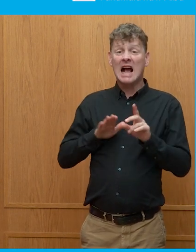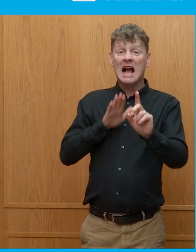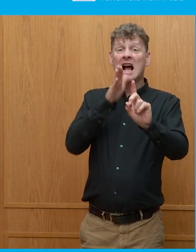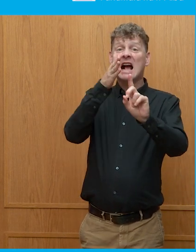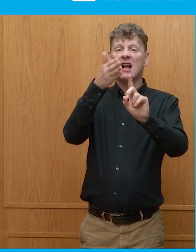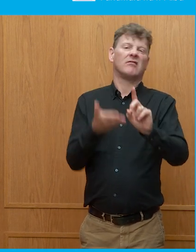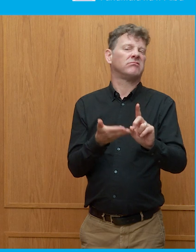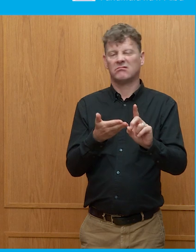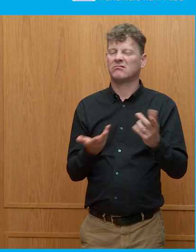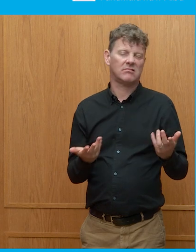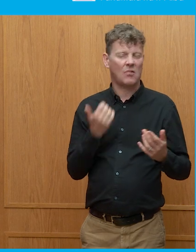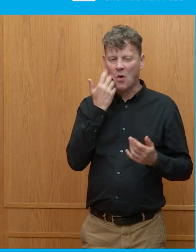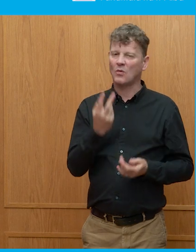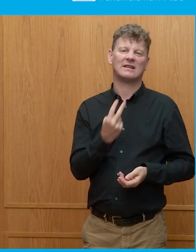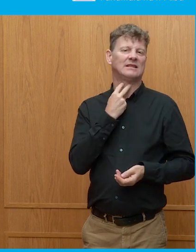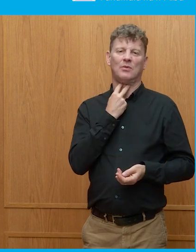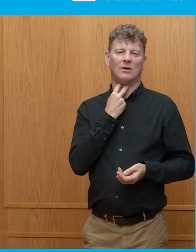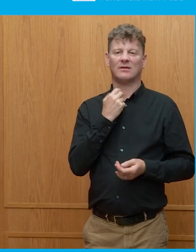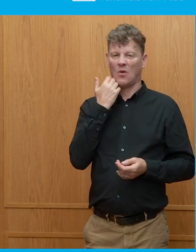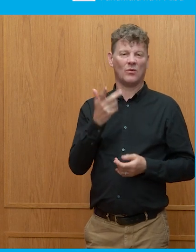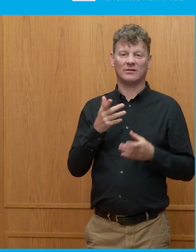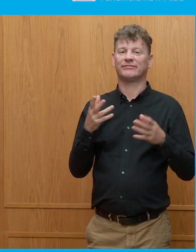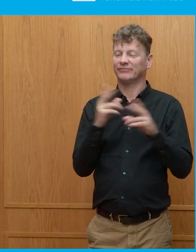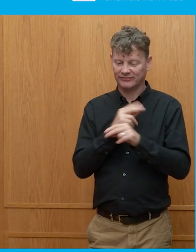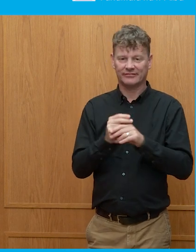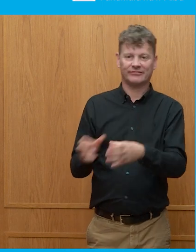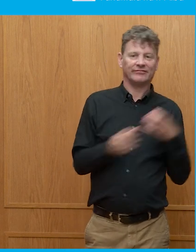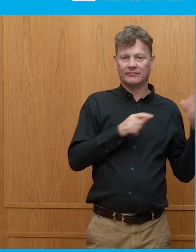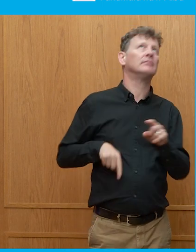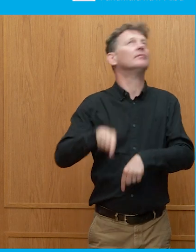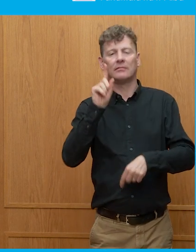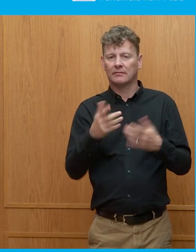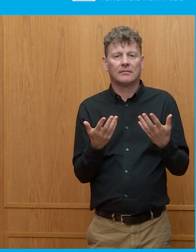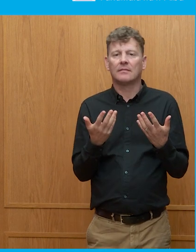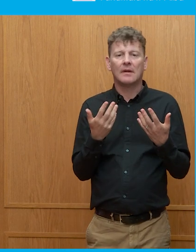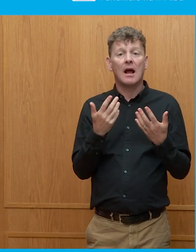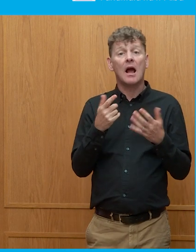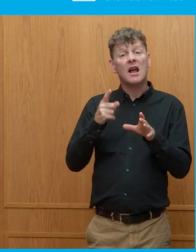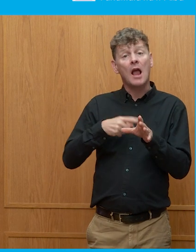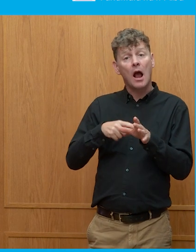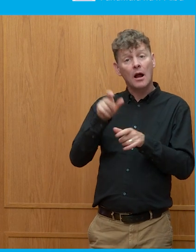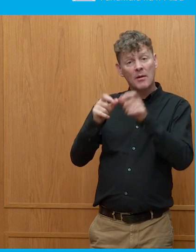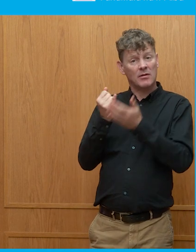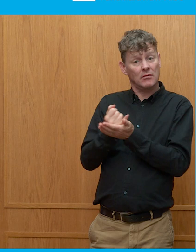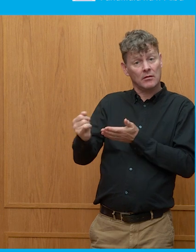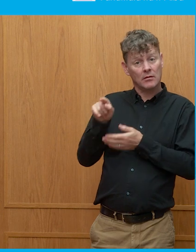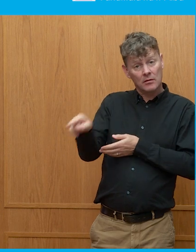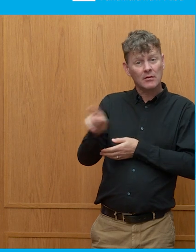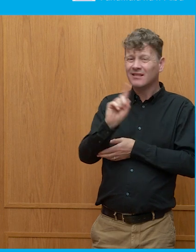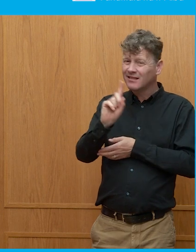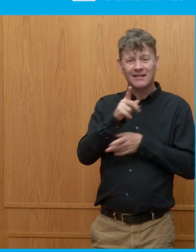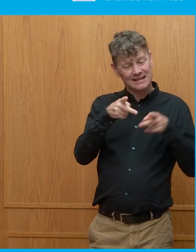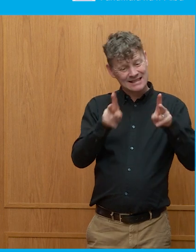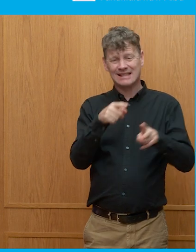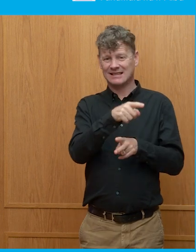always disappointed. And I stopped blaming young people for not turning out because the system in which they exist